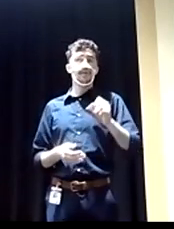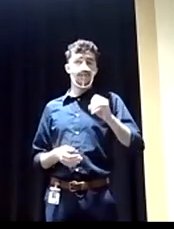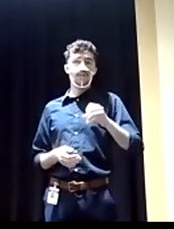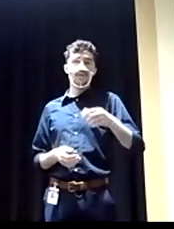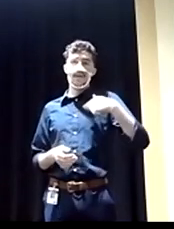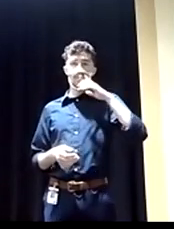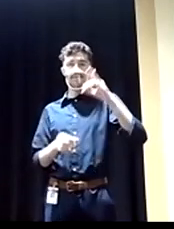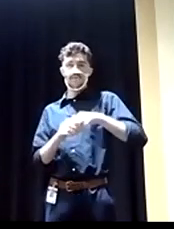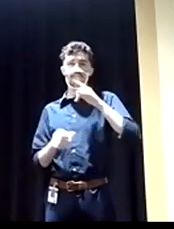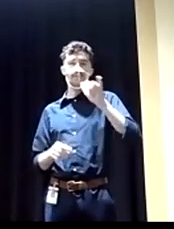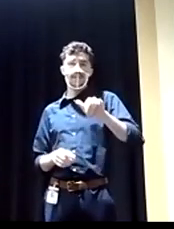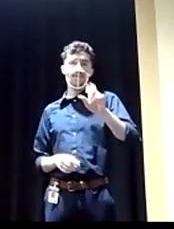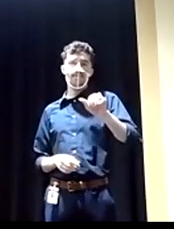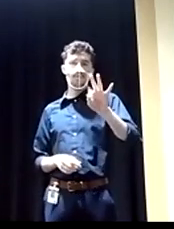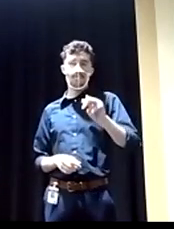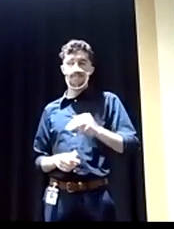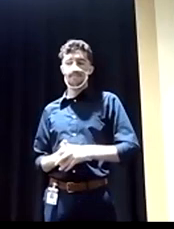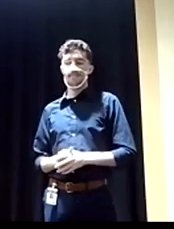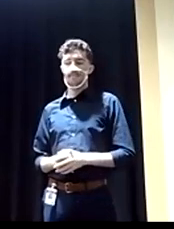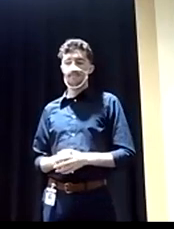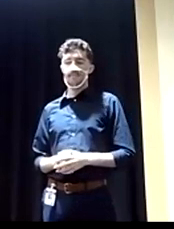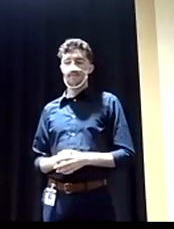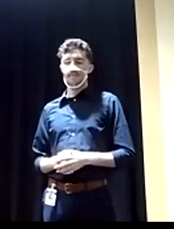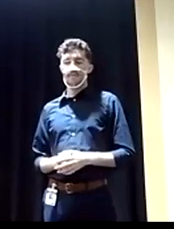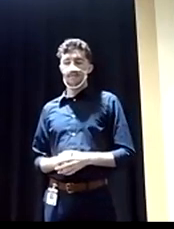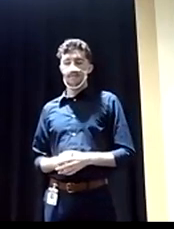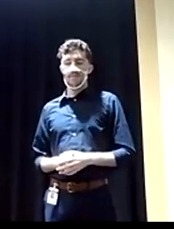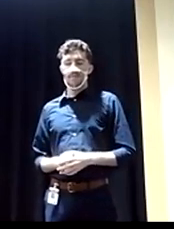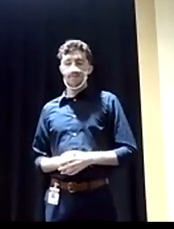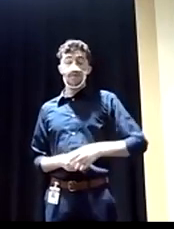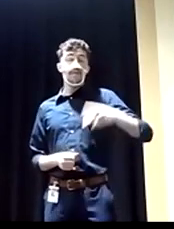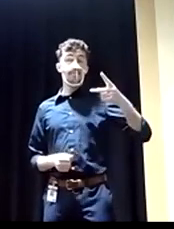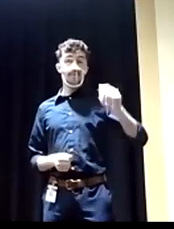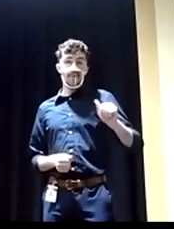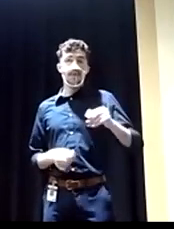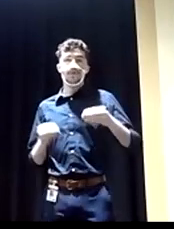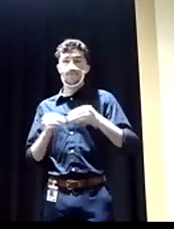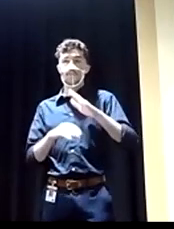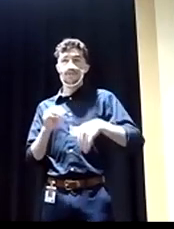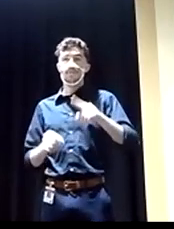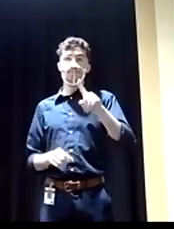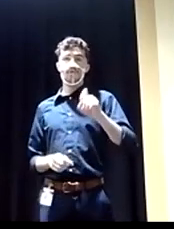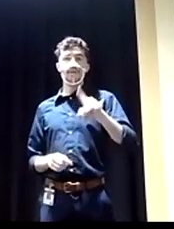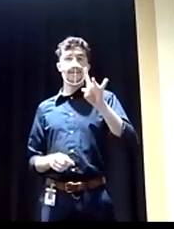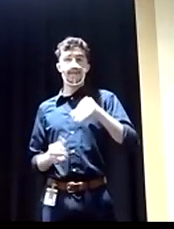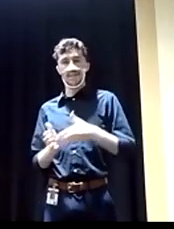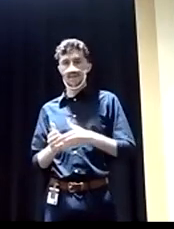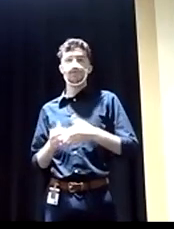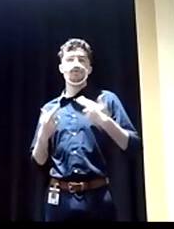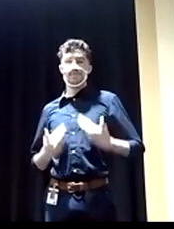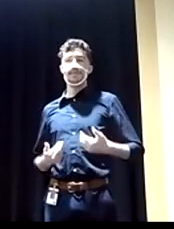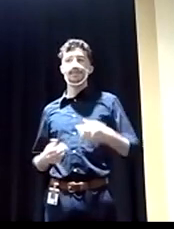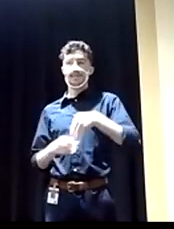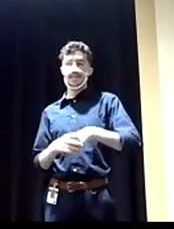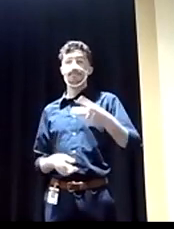to get immigration reform done. In Pennsylvania, are over 180,000 undocumented residents that reside within the